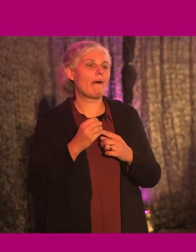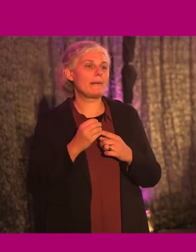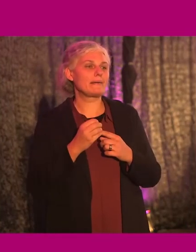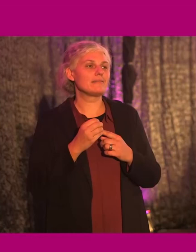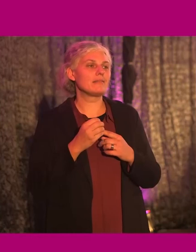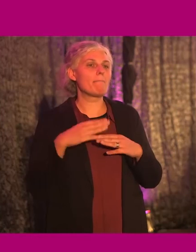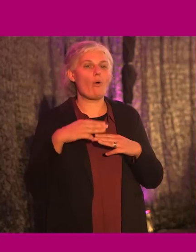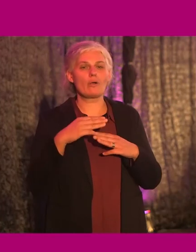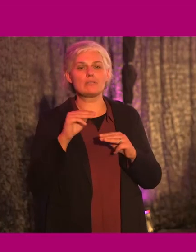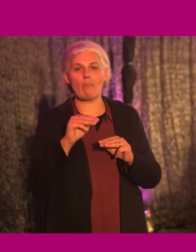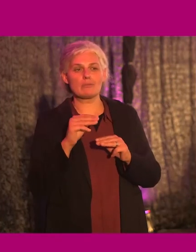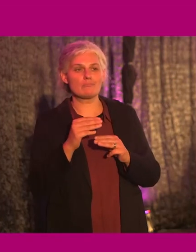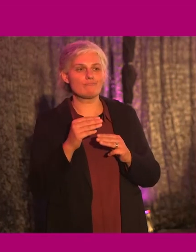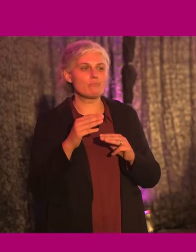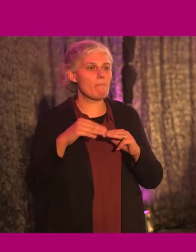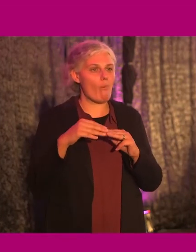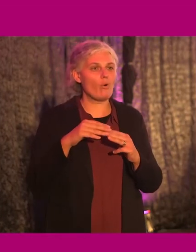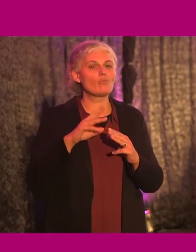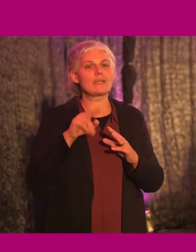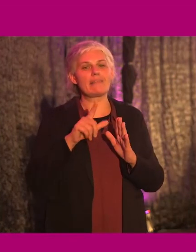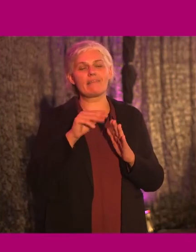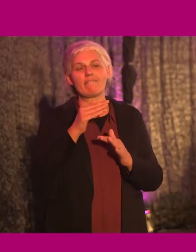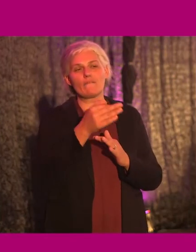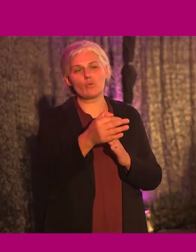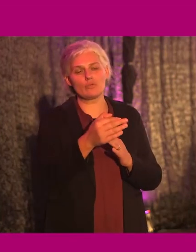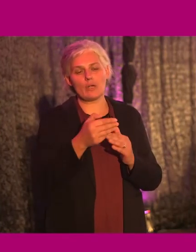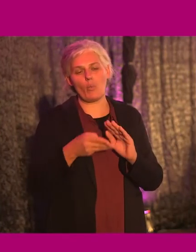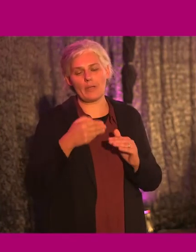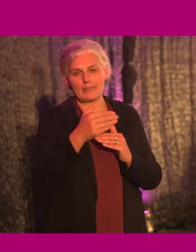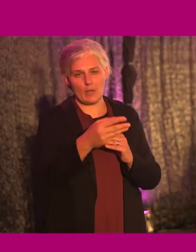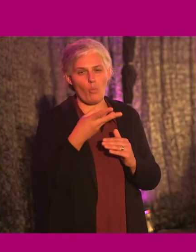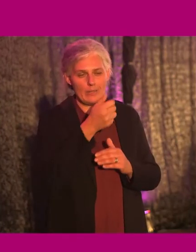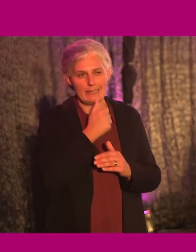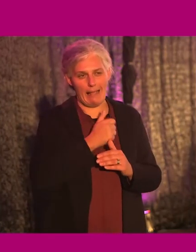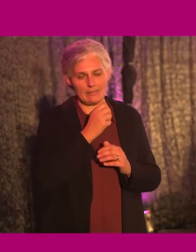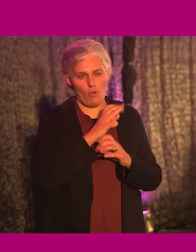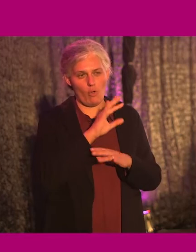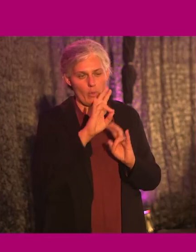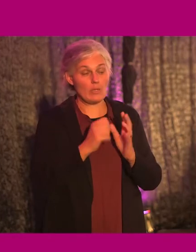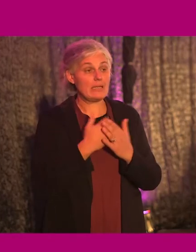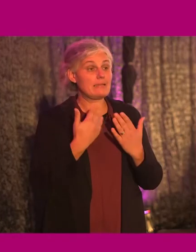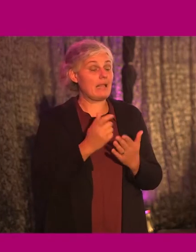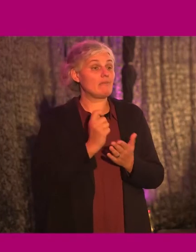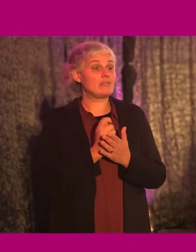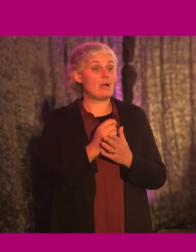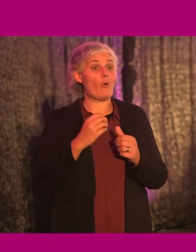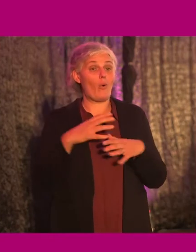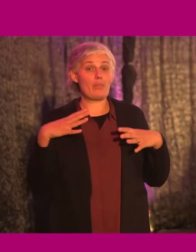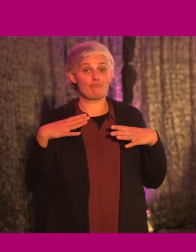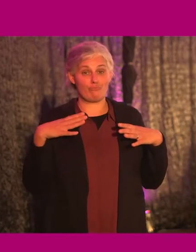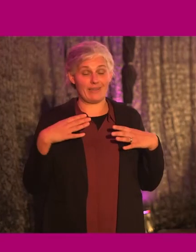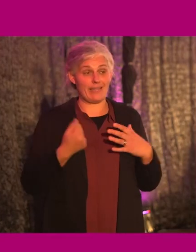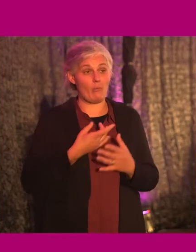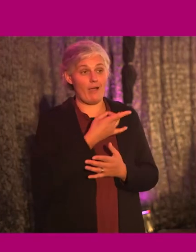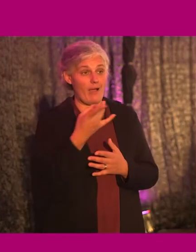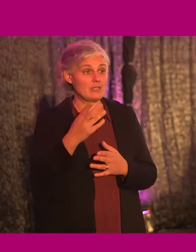many of them as possible, uh, as we can in the future weeks. Um, so we now have time for another break. Um, I'm going to